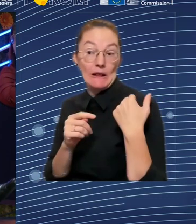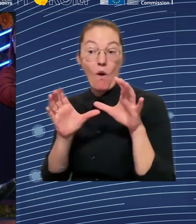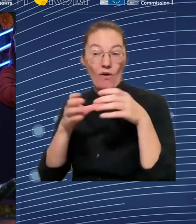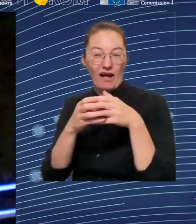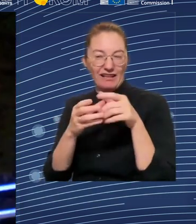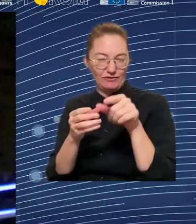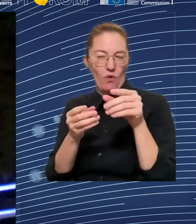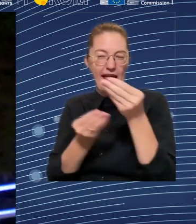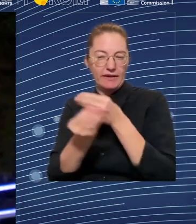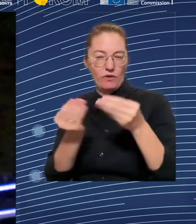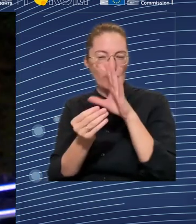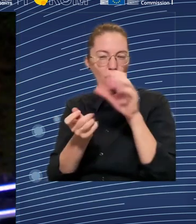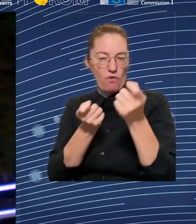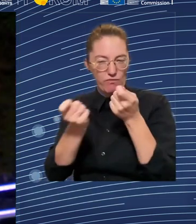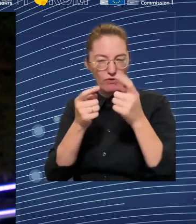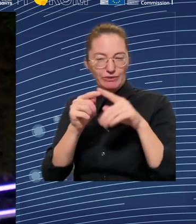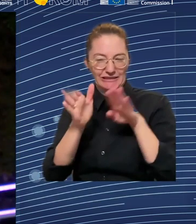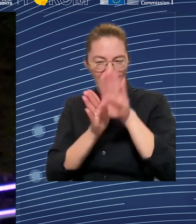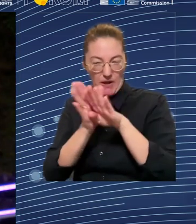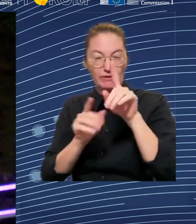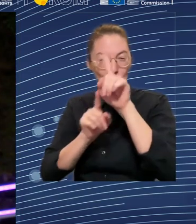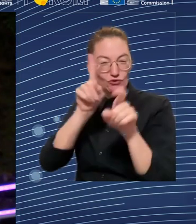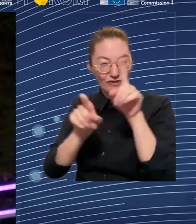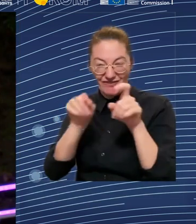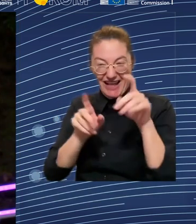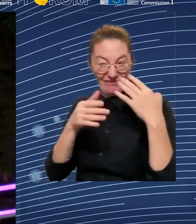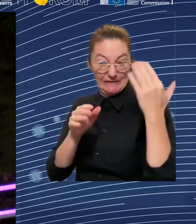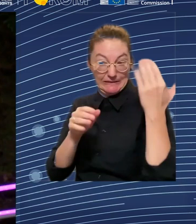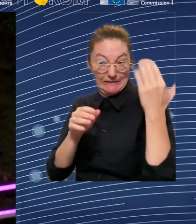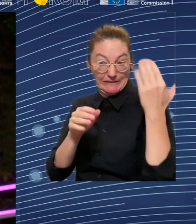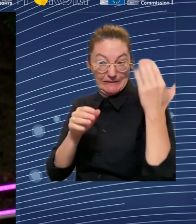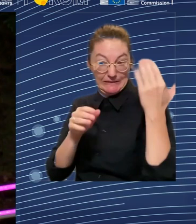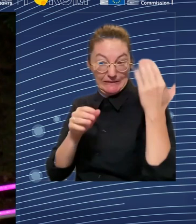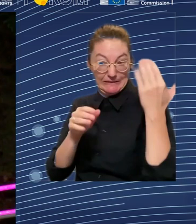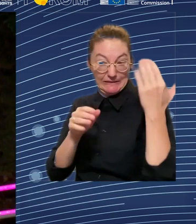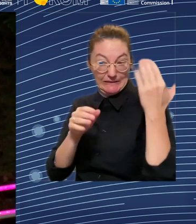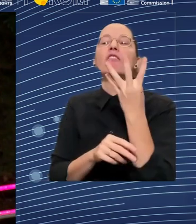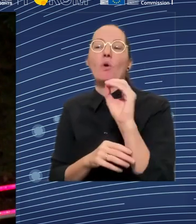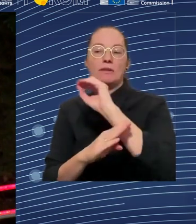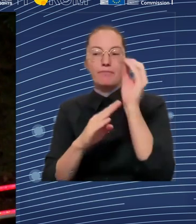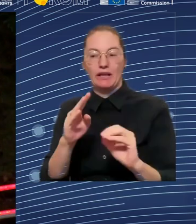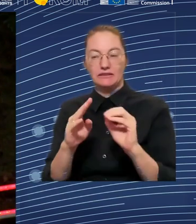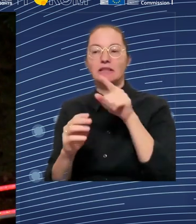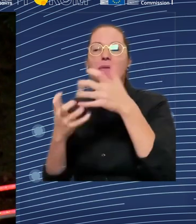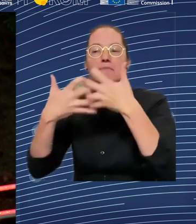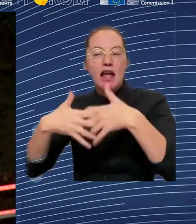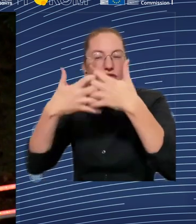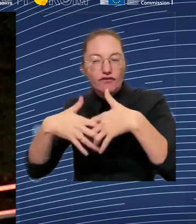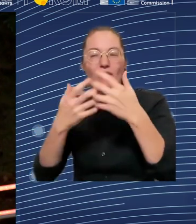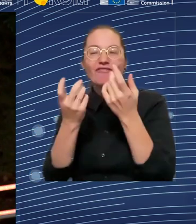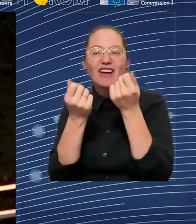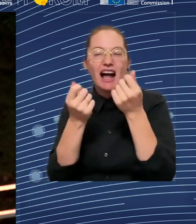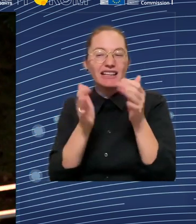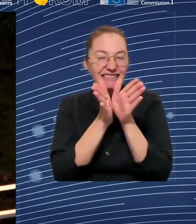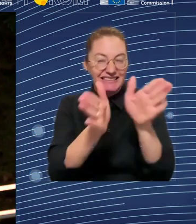impact on productivity increases and growth more generally. We see similar also patterns emerging with